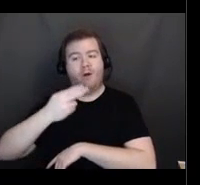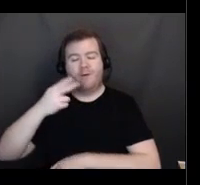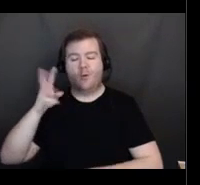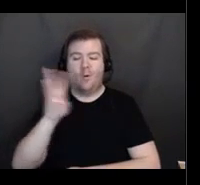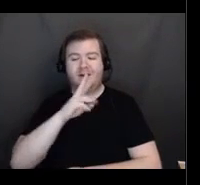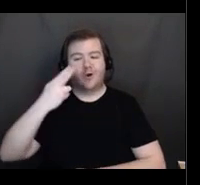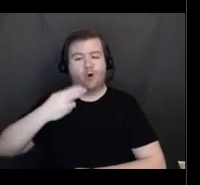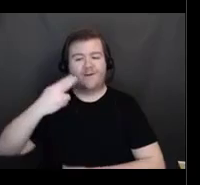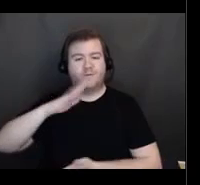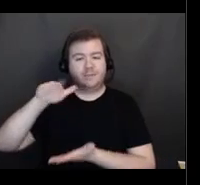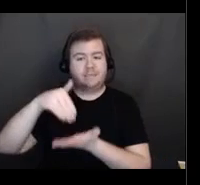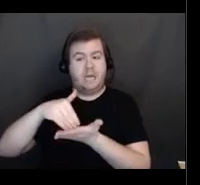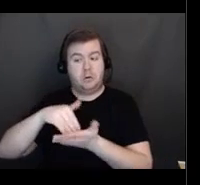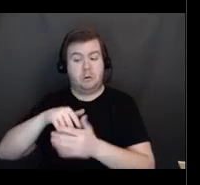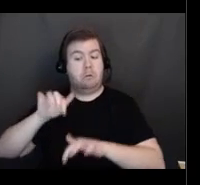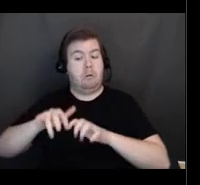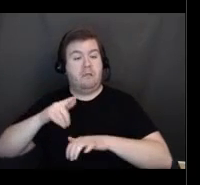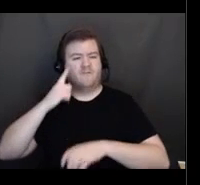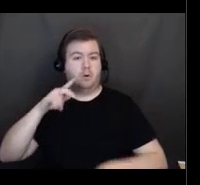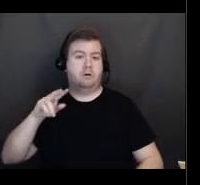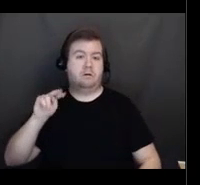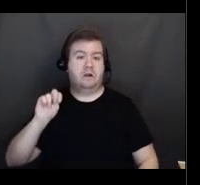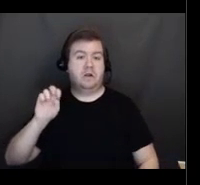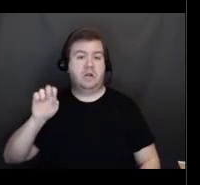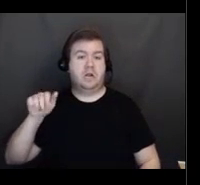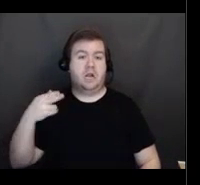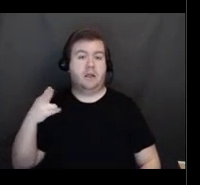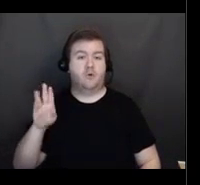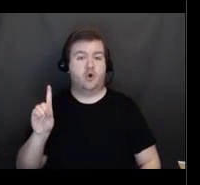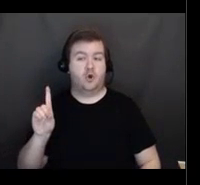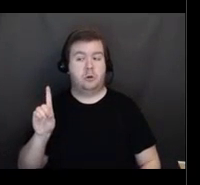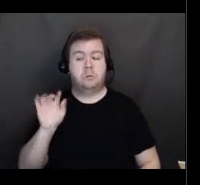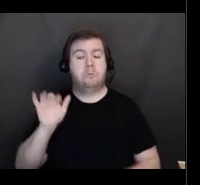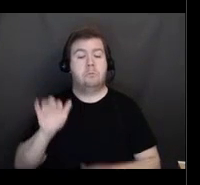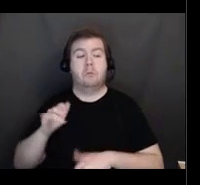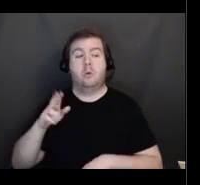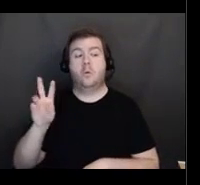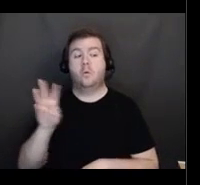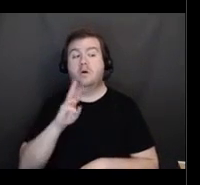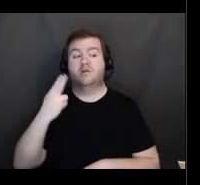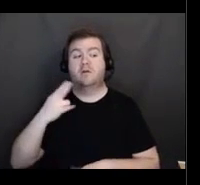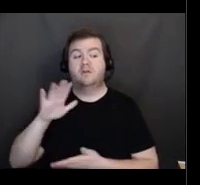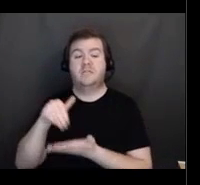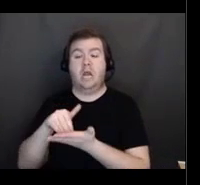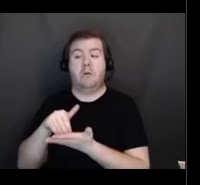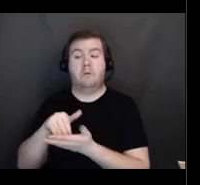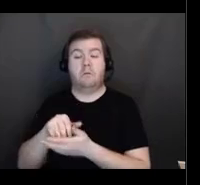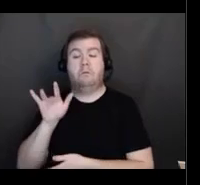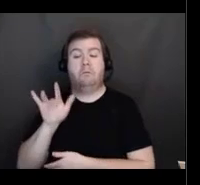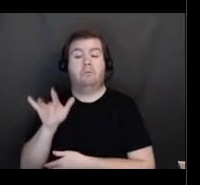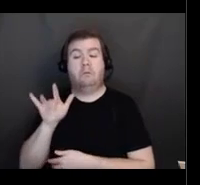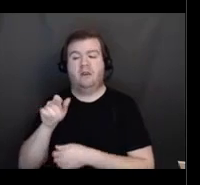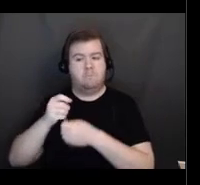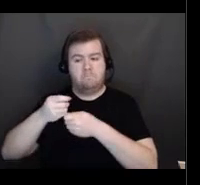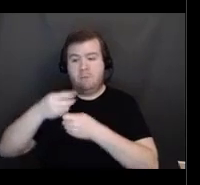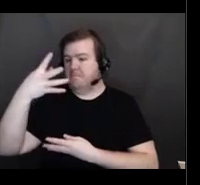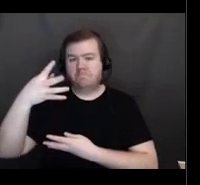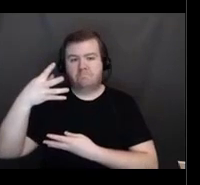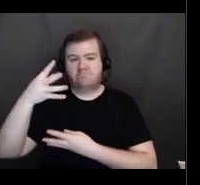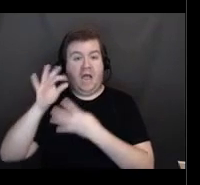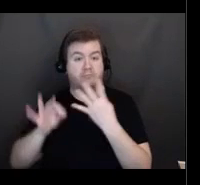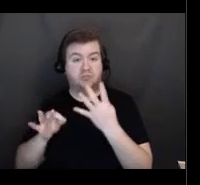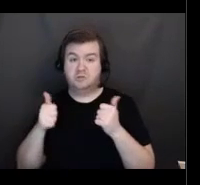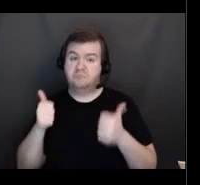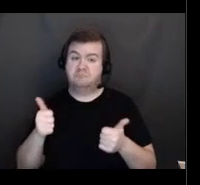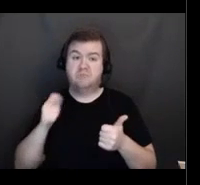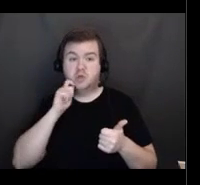vaccine providers within West Hartford Center. So it's a neat functionality in there that you are really able to